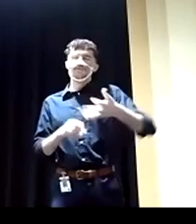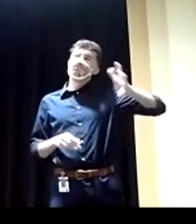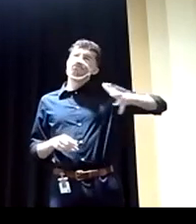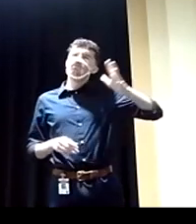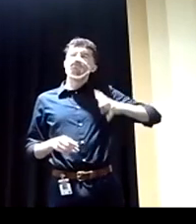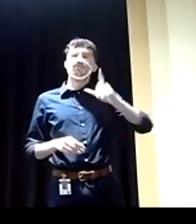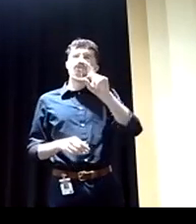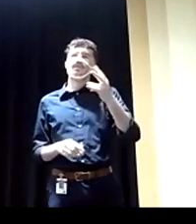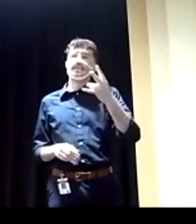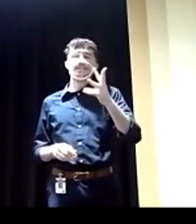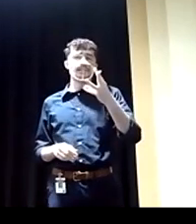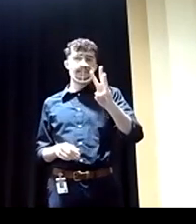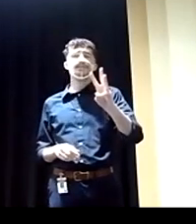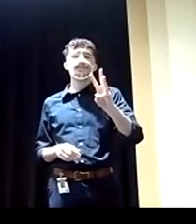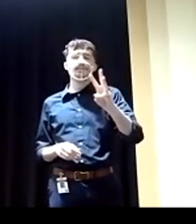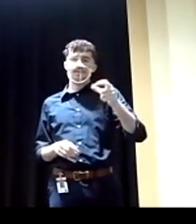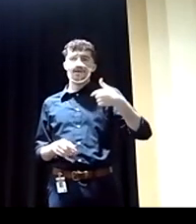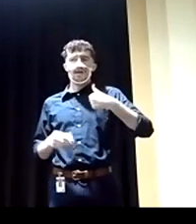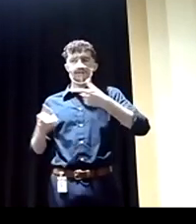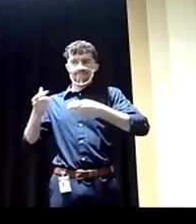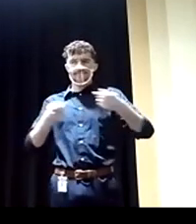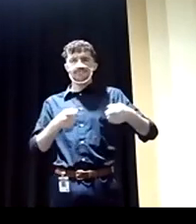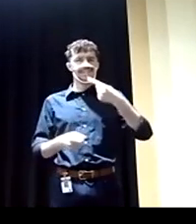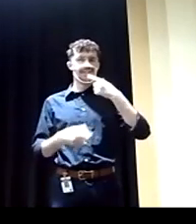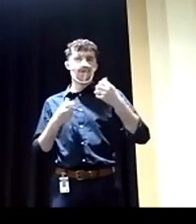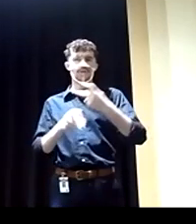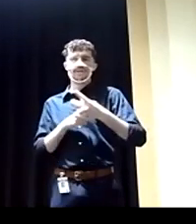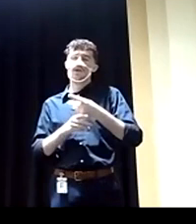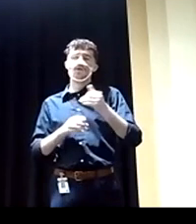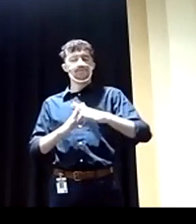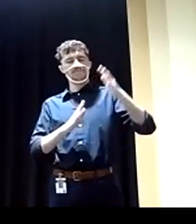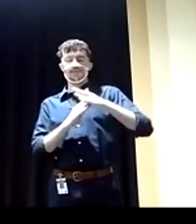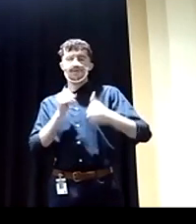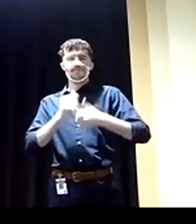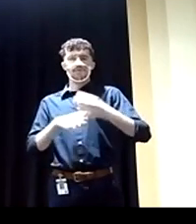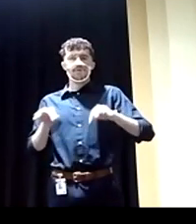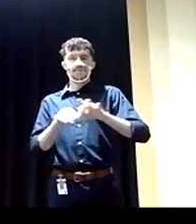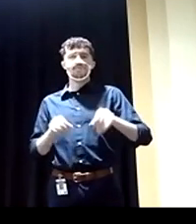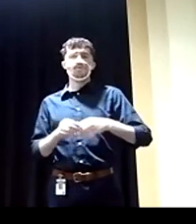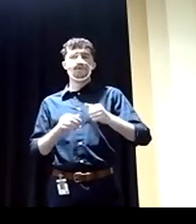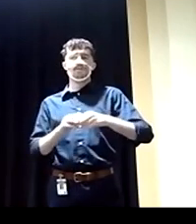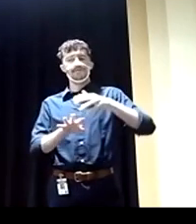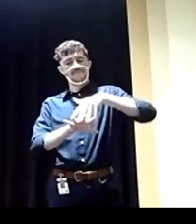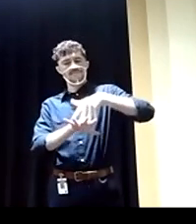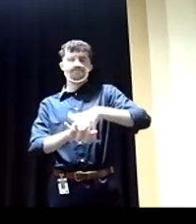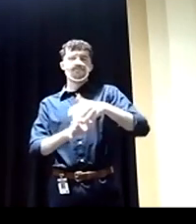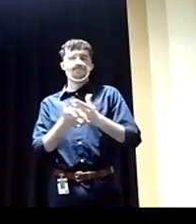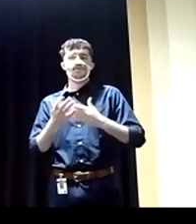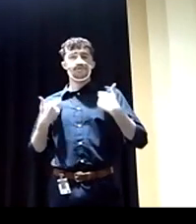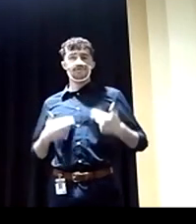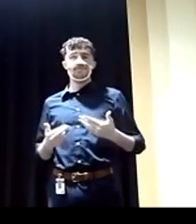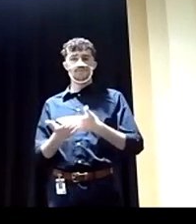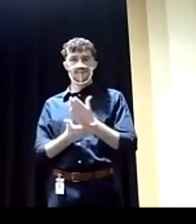2016, I ran that health care is a basic fundamental human right. I was less fixated on what